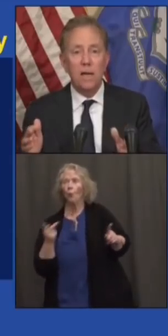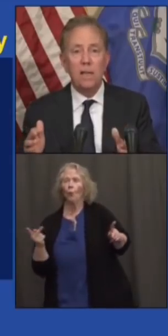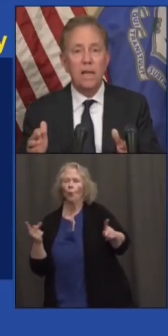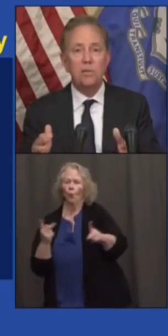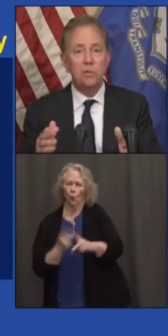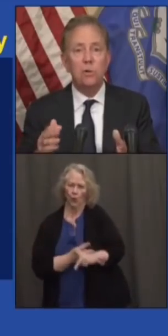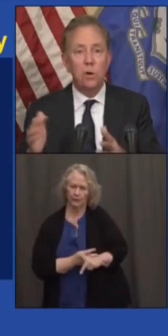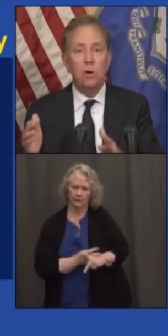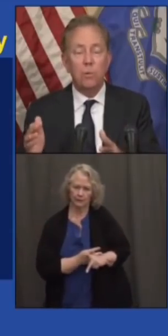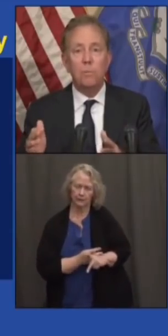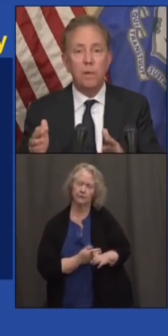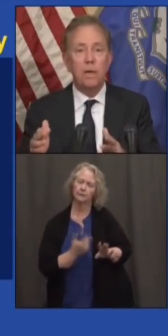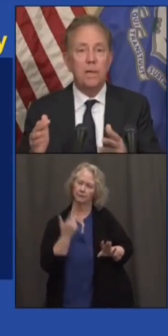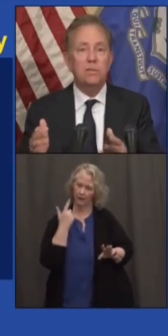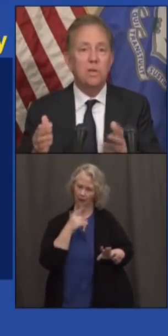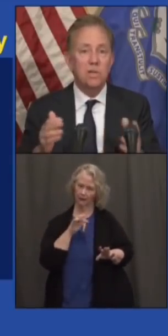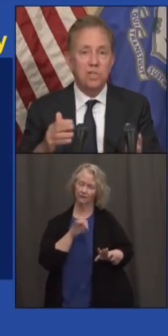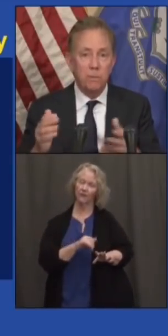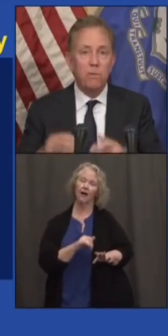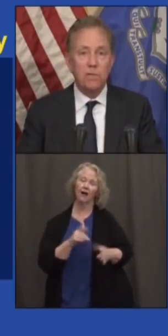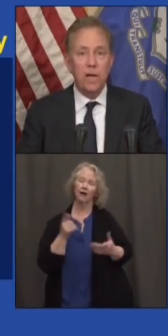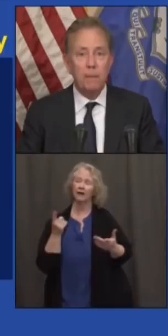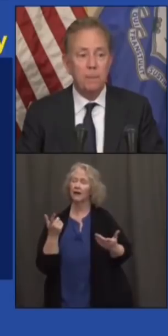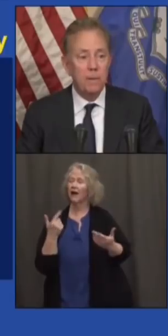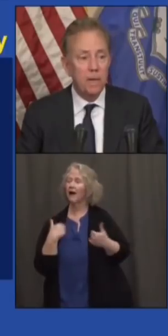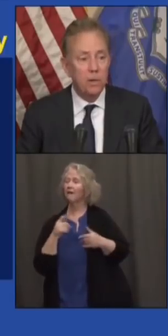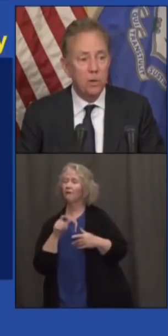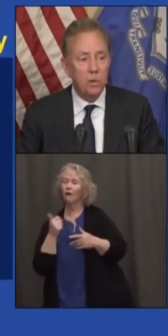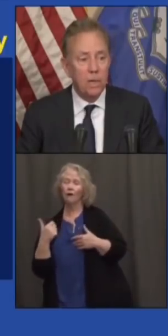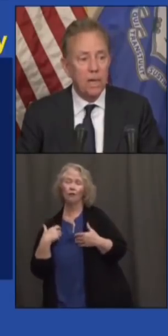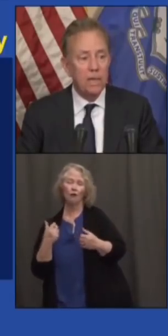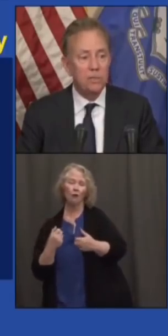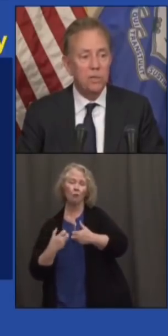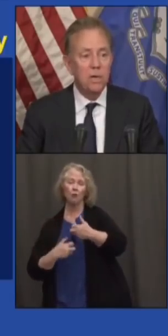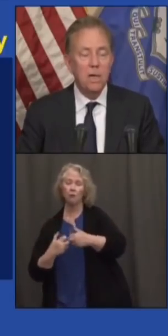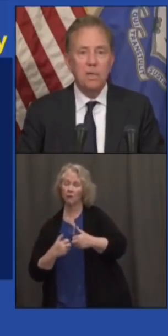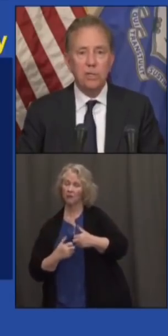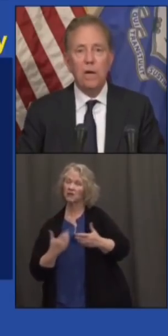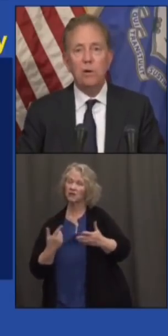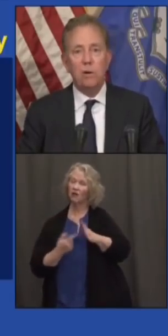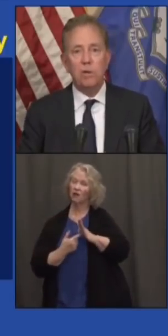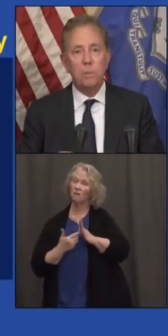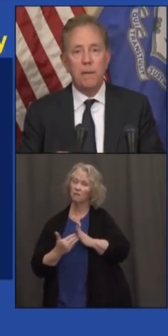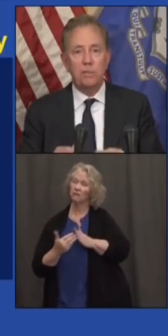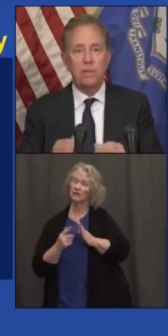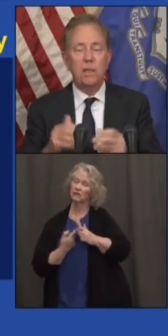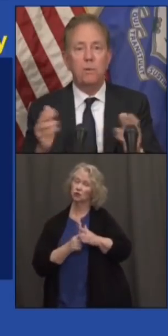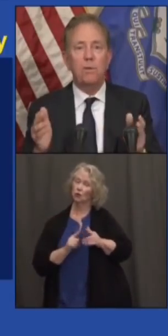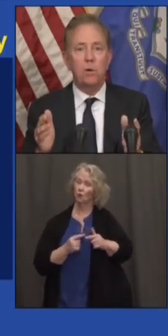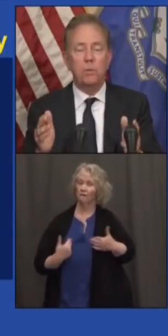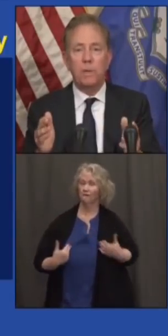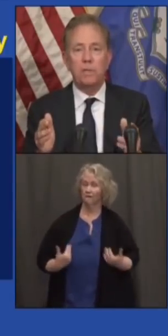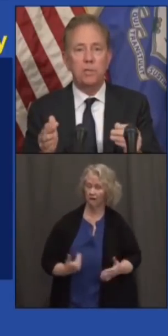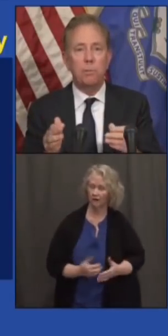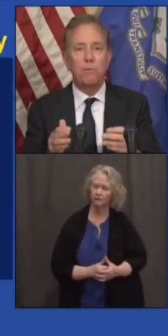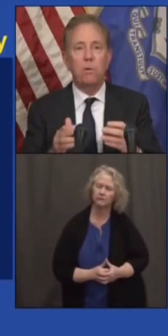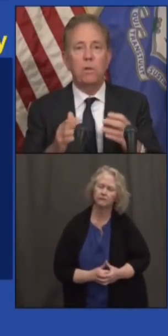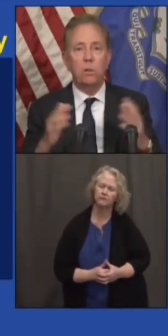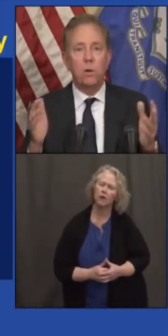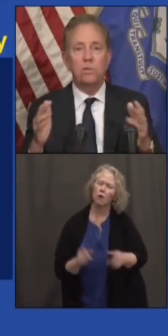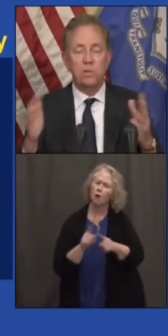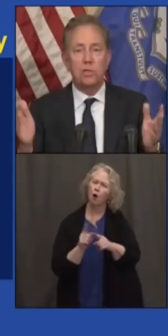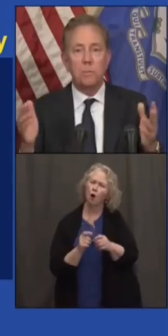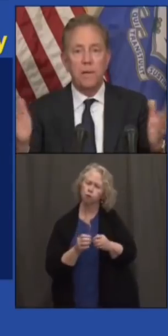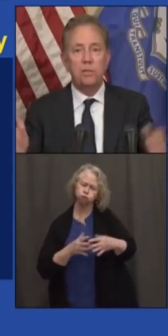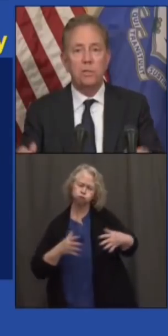And a lot of that is due to comorbidities, some of which happen at an early age. Child care expansion. I think we've talked about this before.